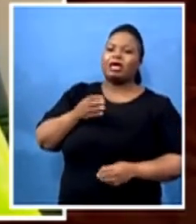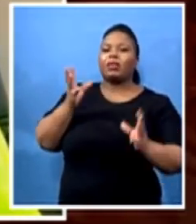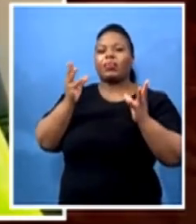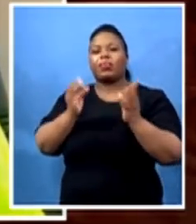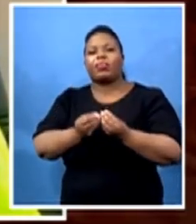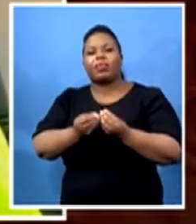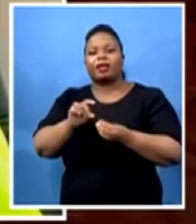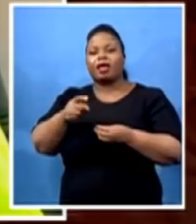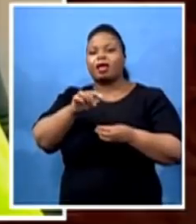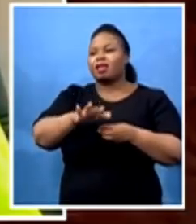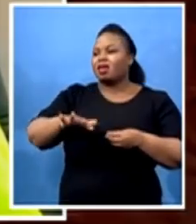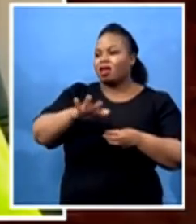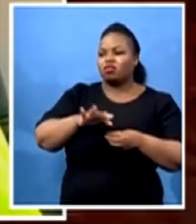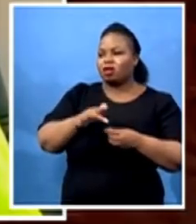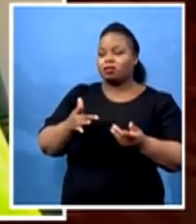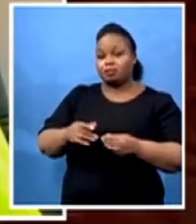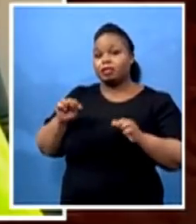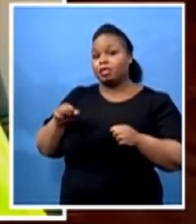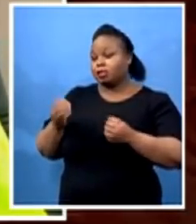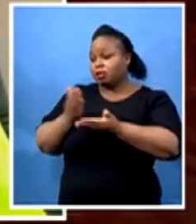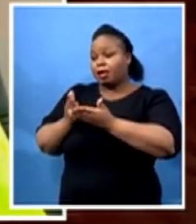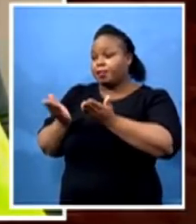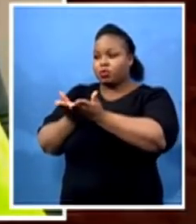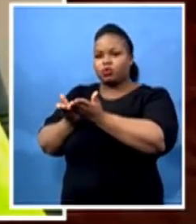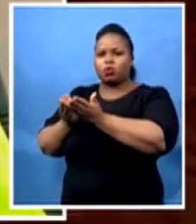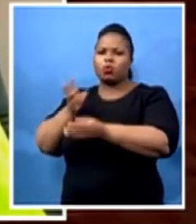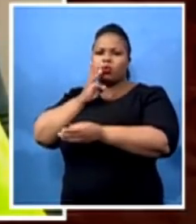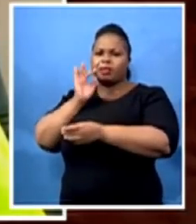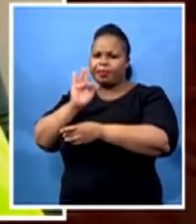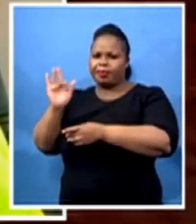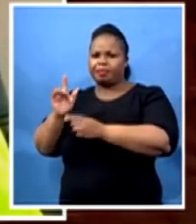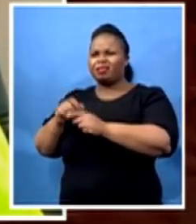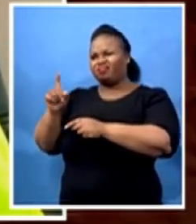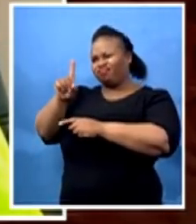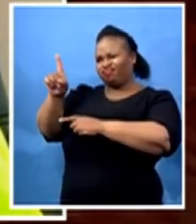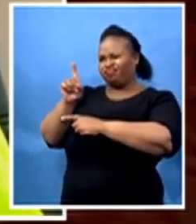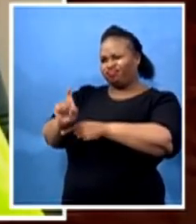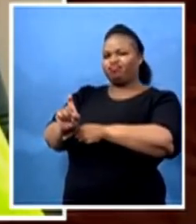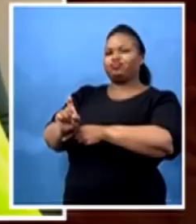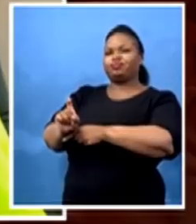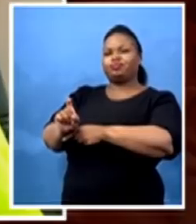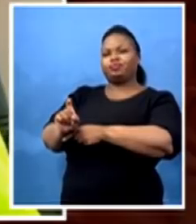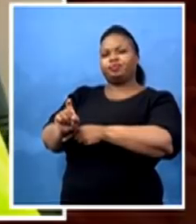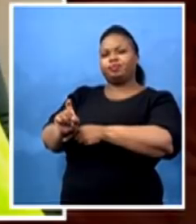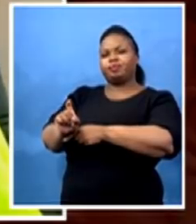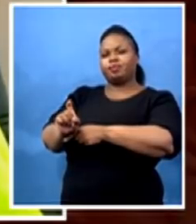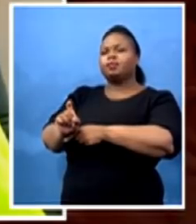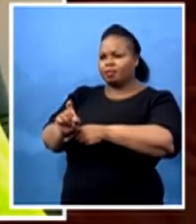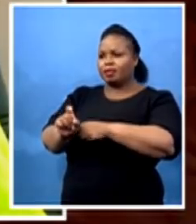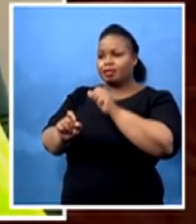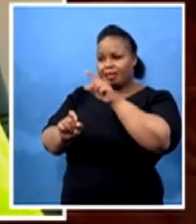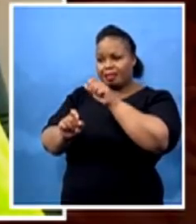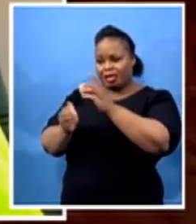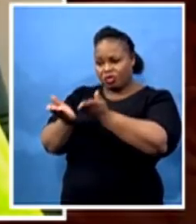most of our schools. Then my also question is, the very same school, it's within the community.